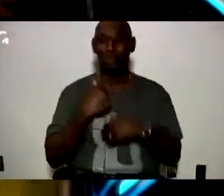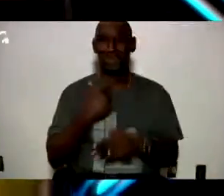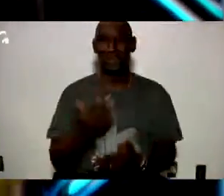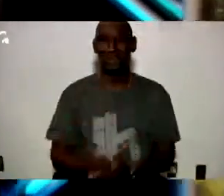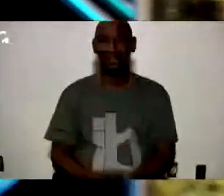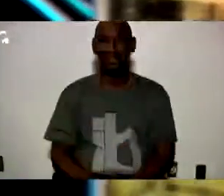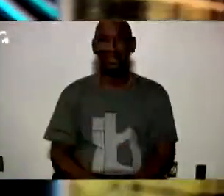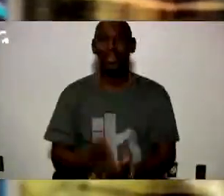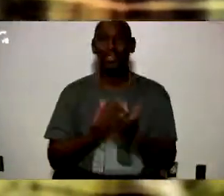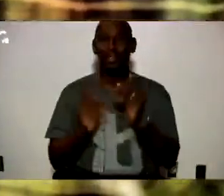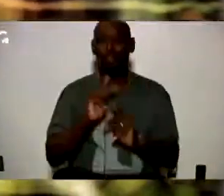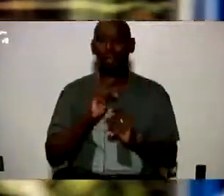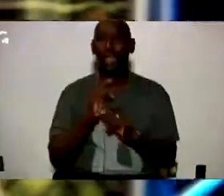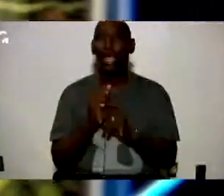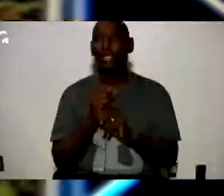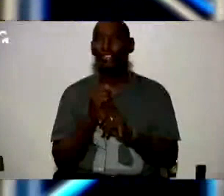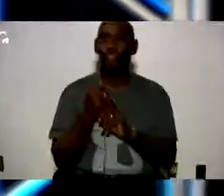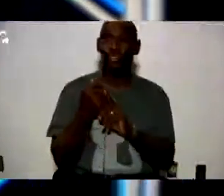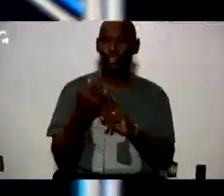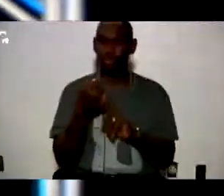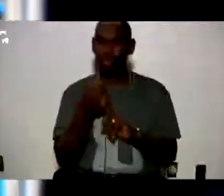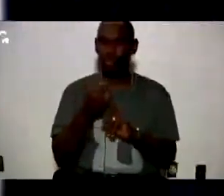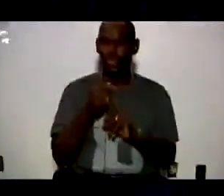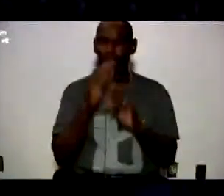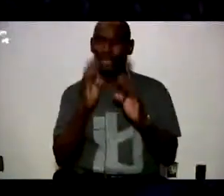You know, some people like to beat up on teachers. I don't.